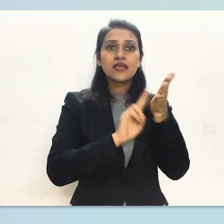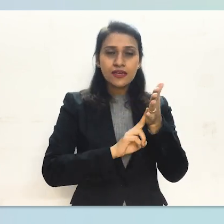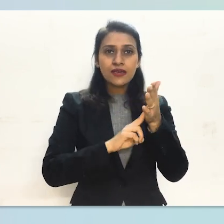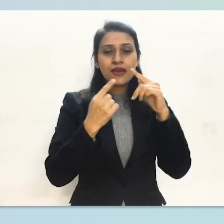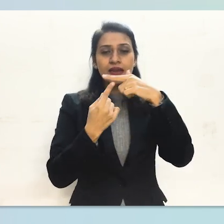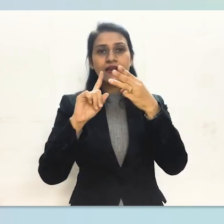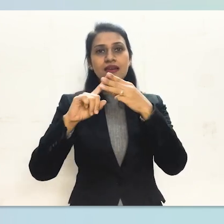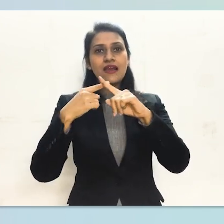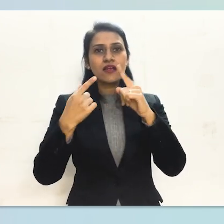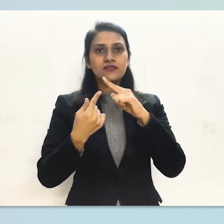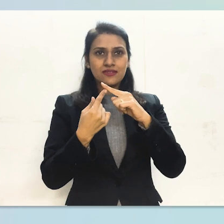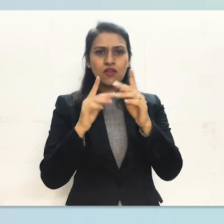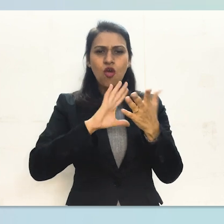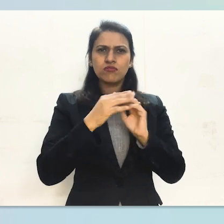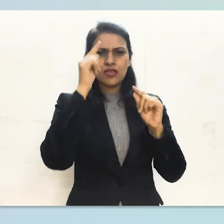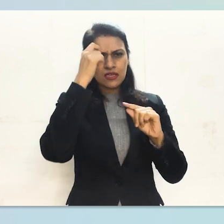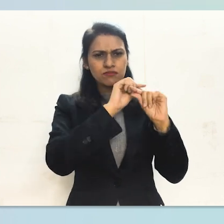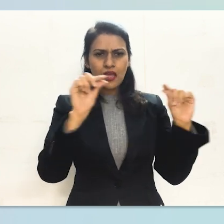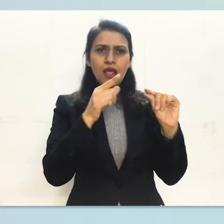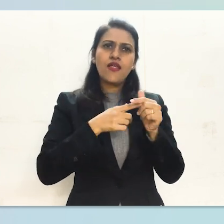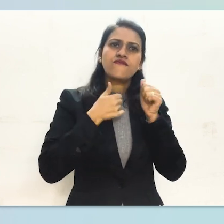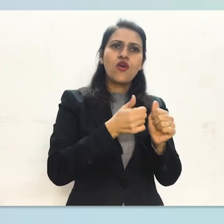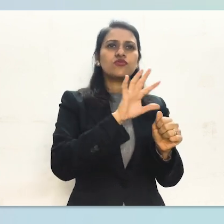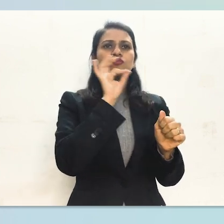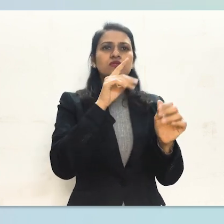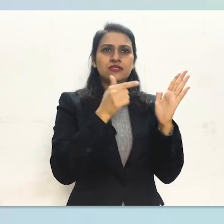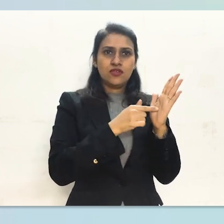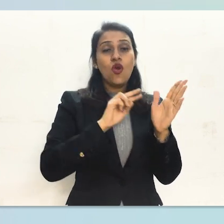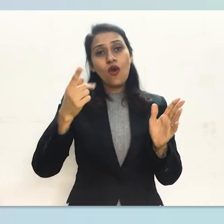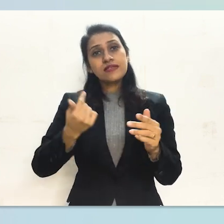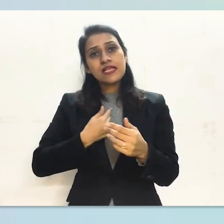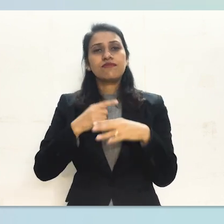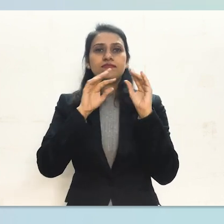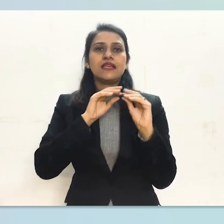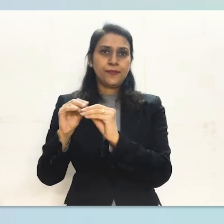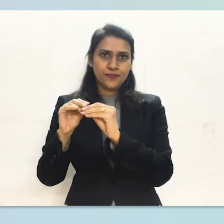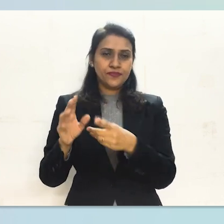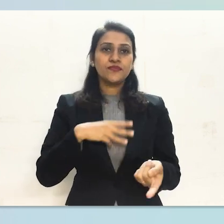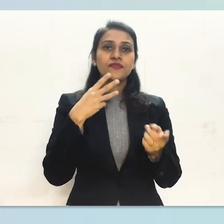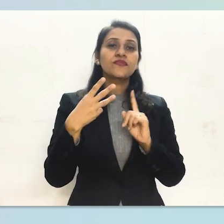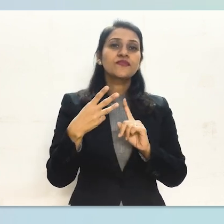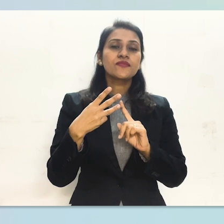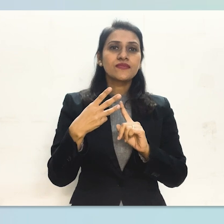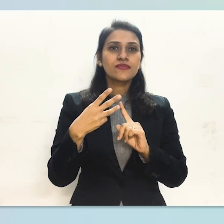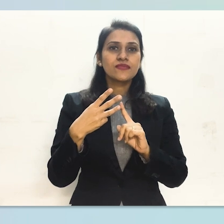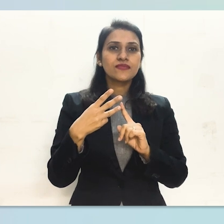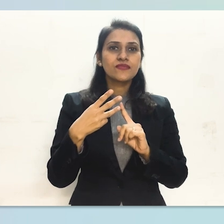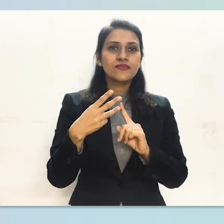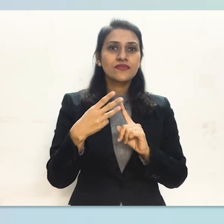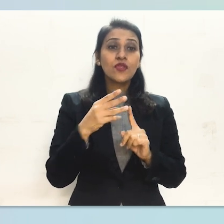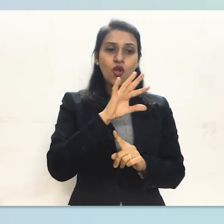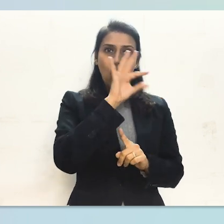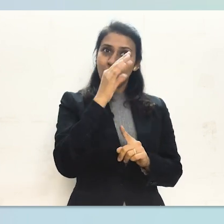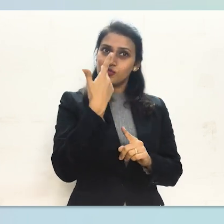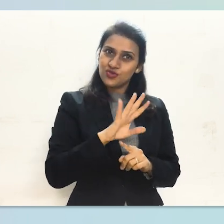Simple right? So next time, don't forget to put an alt text for your photo so that all your friends can enjoy your post.